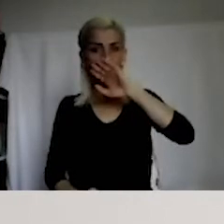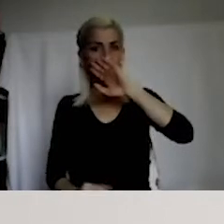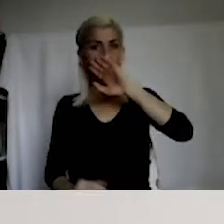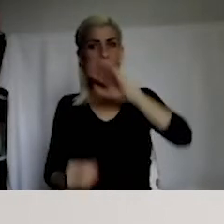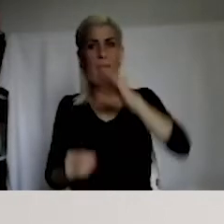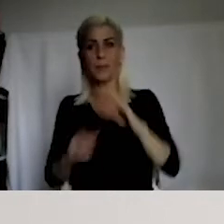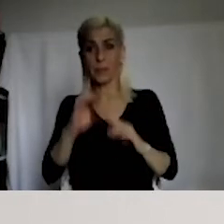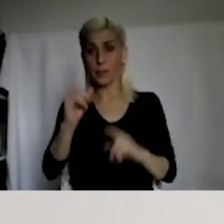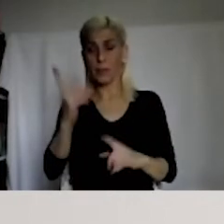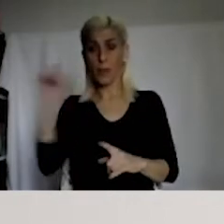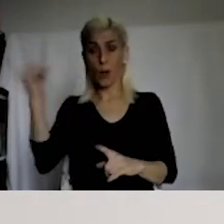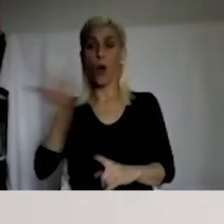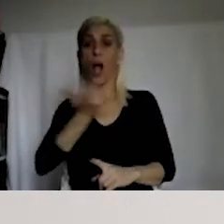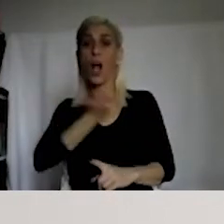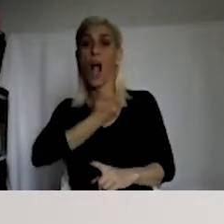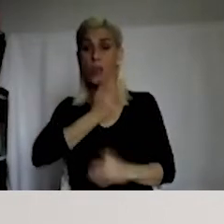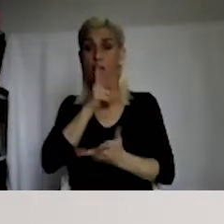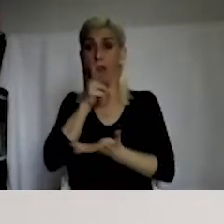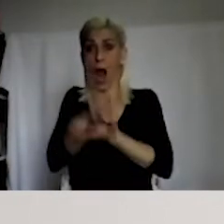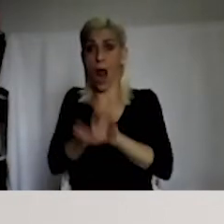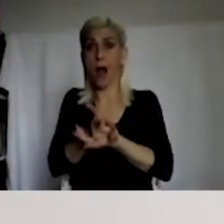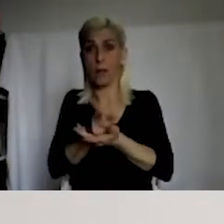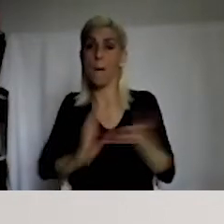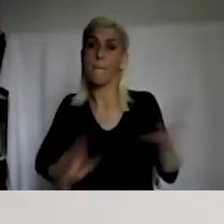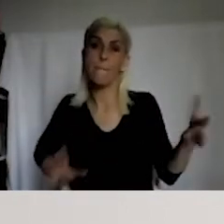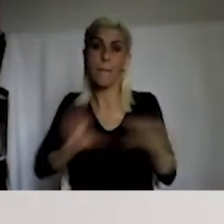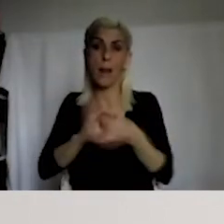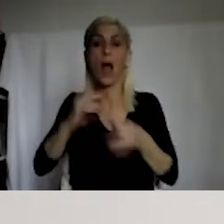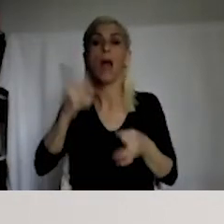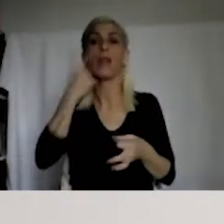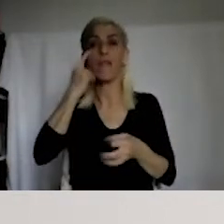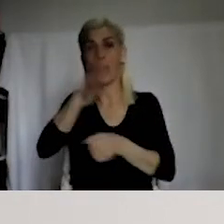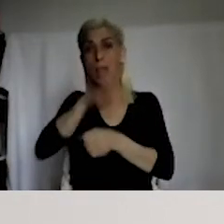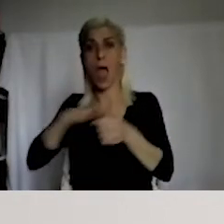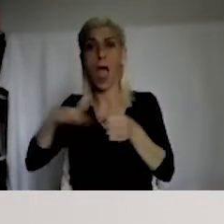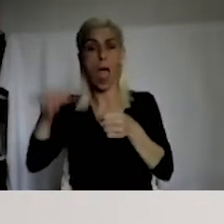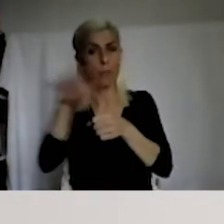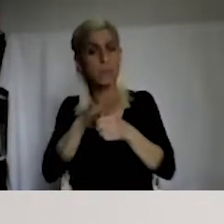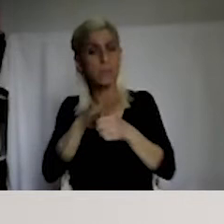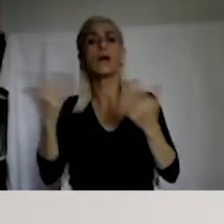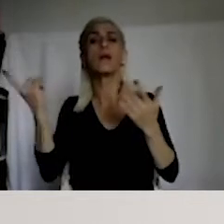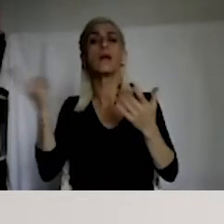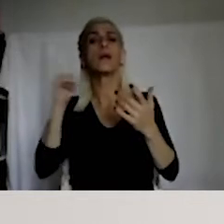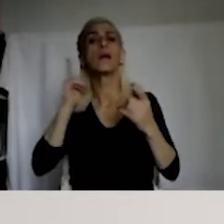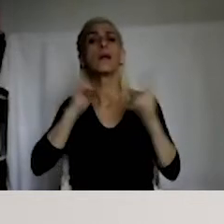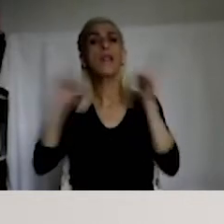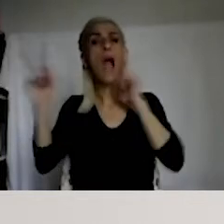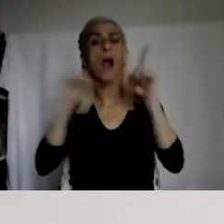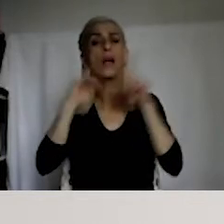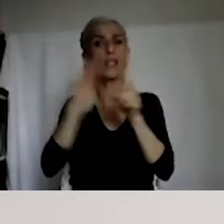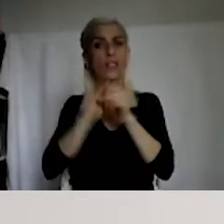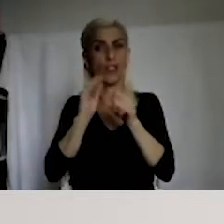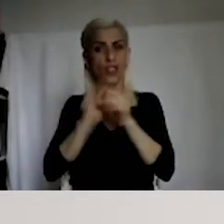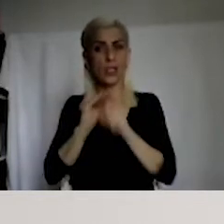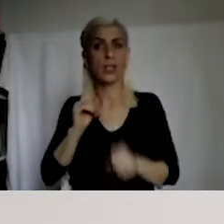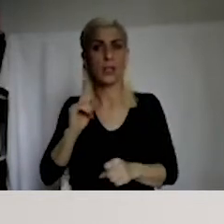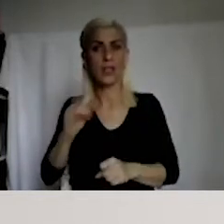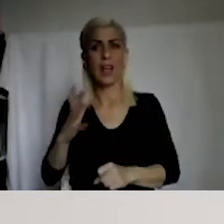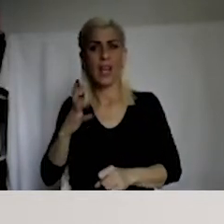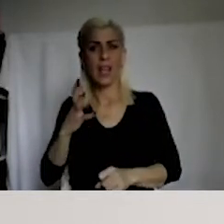binding, of course, on all public agencies, any agency. They refer to a crime based on